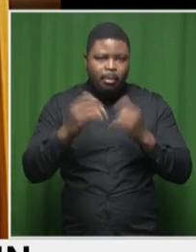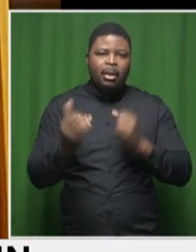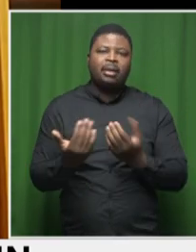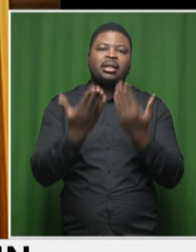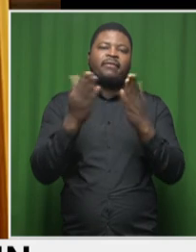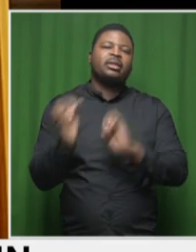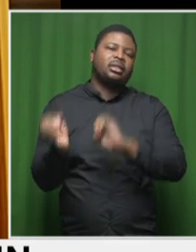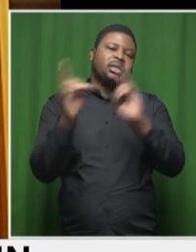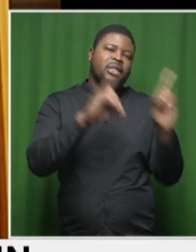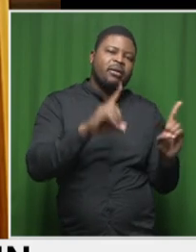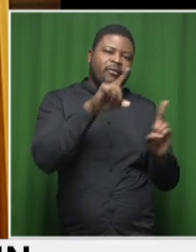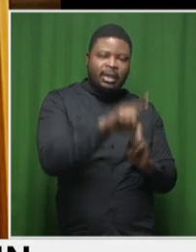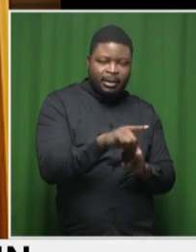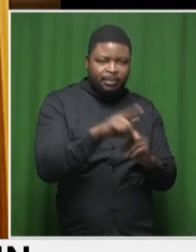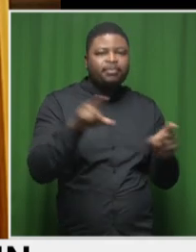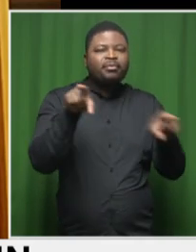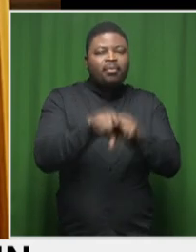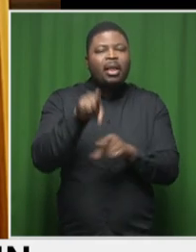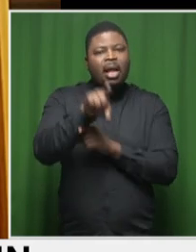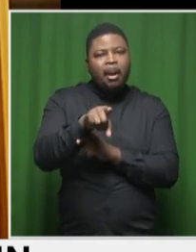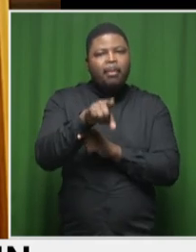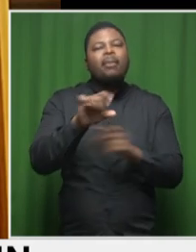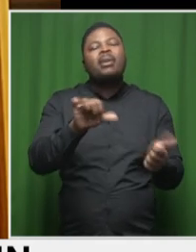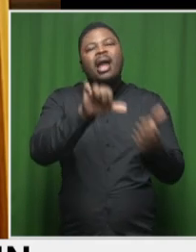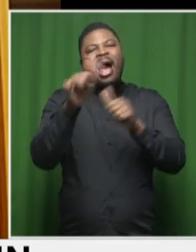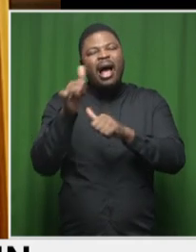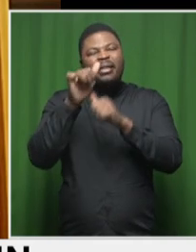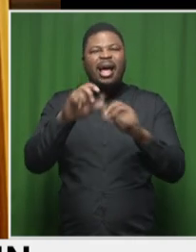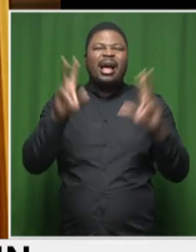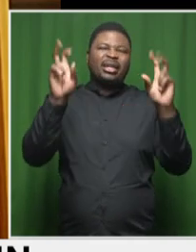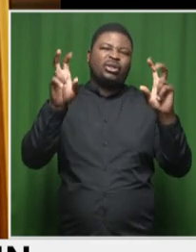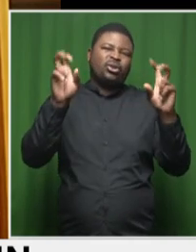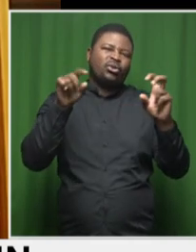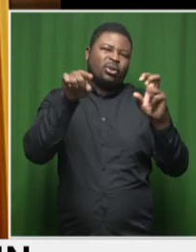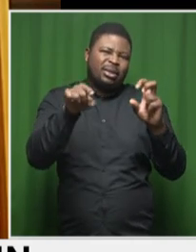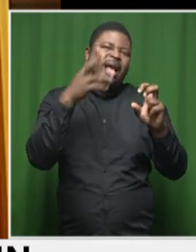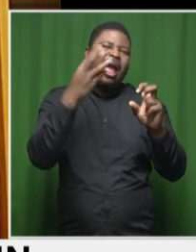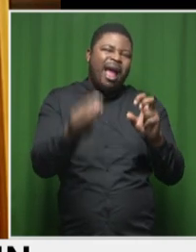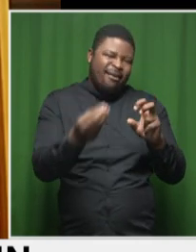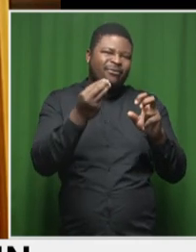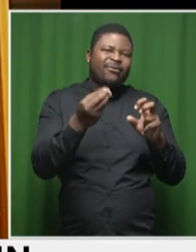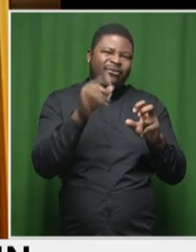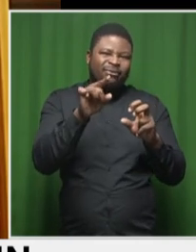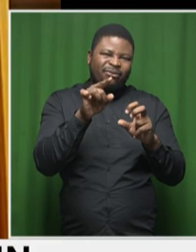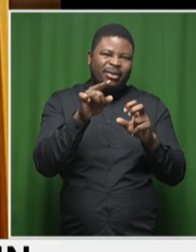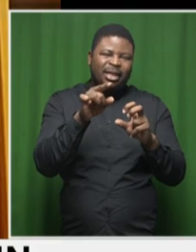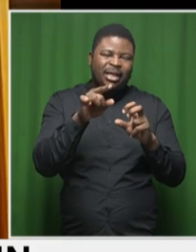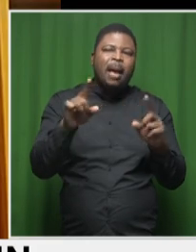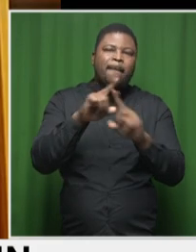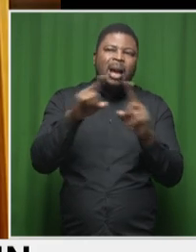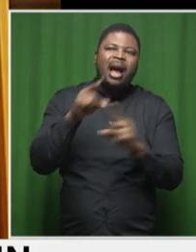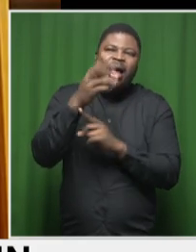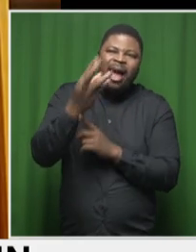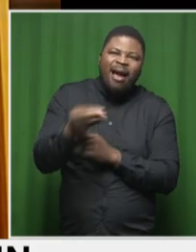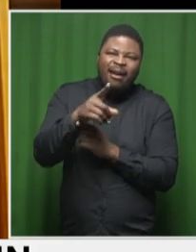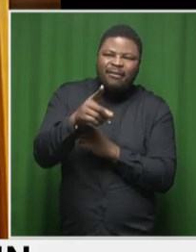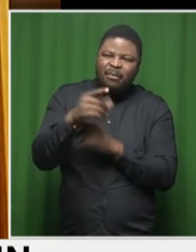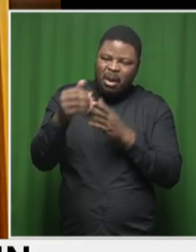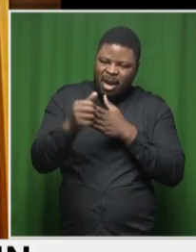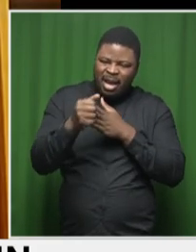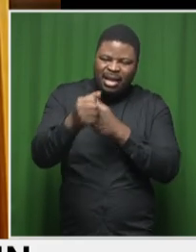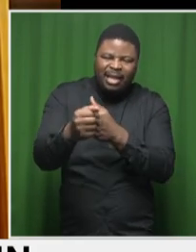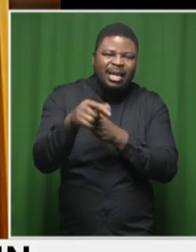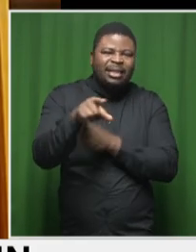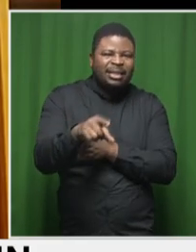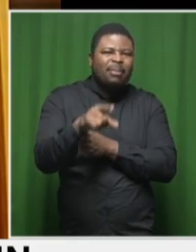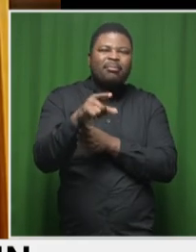and many other issues where it seems to see there's a vicious recycling of the leadership of this